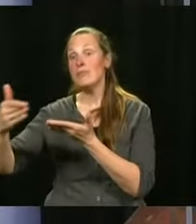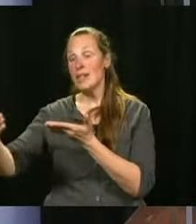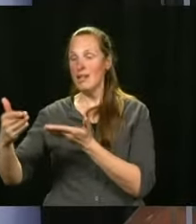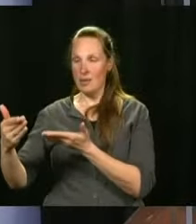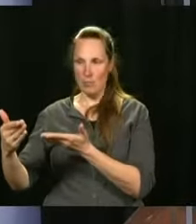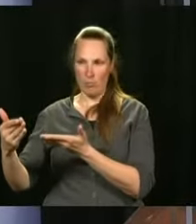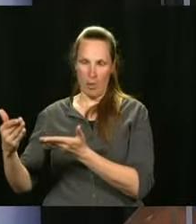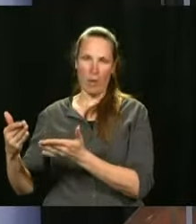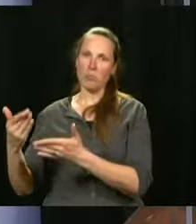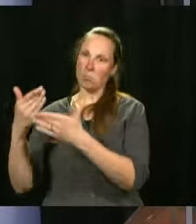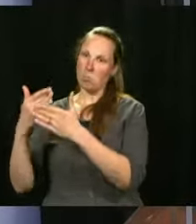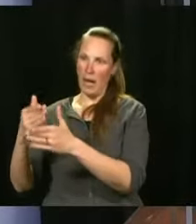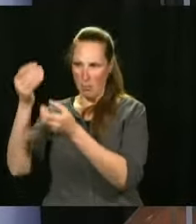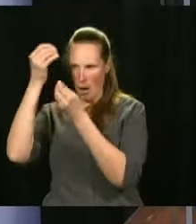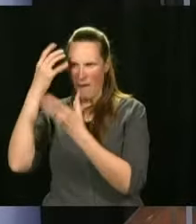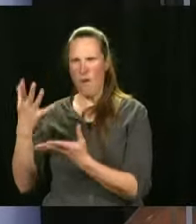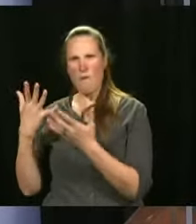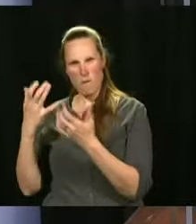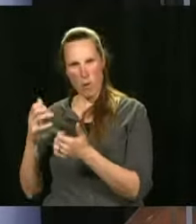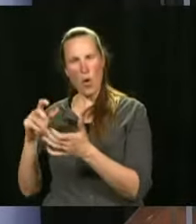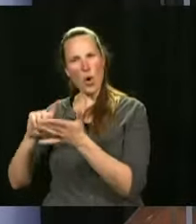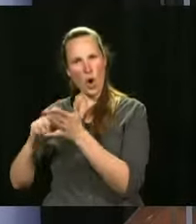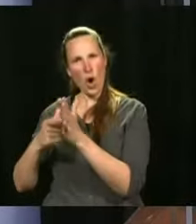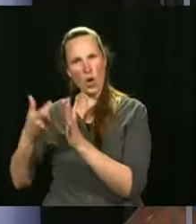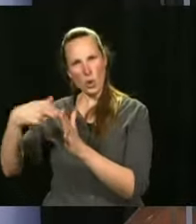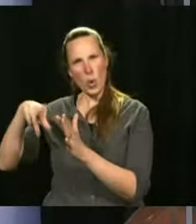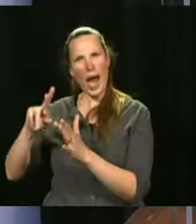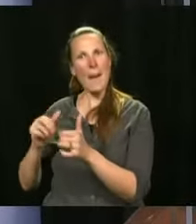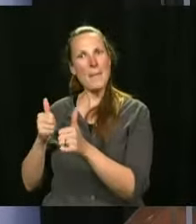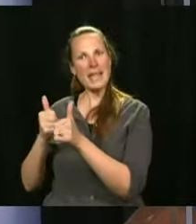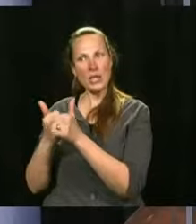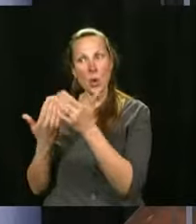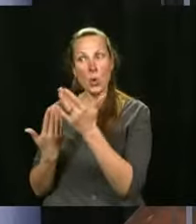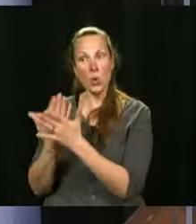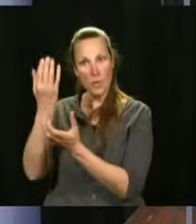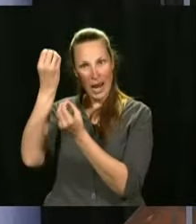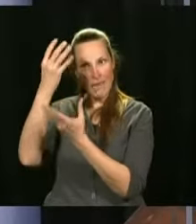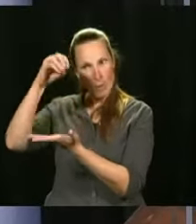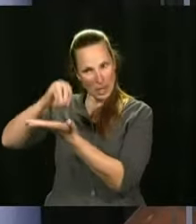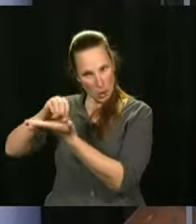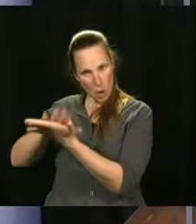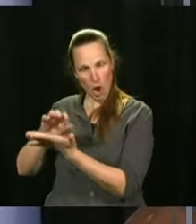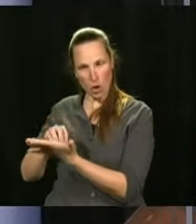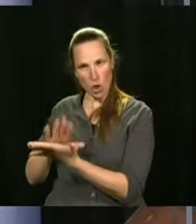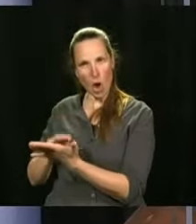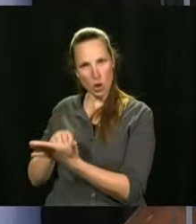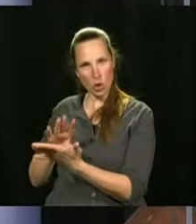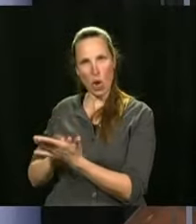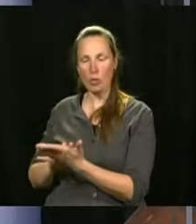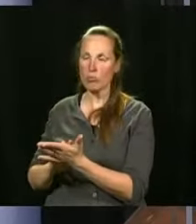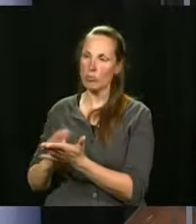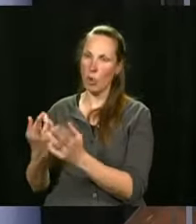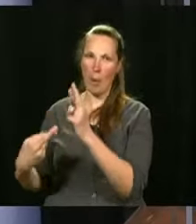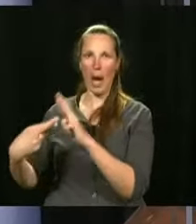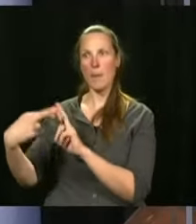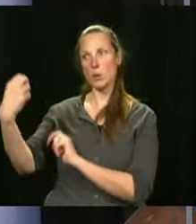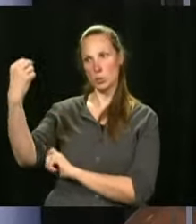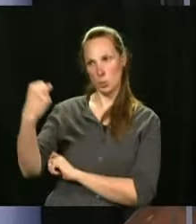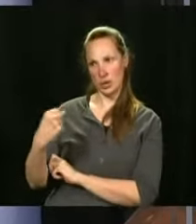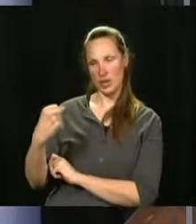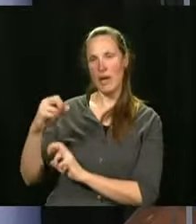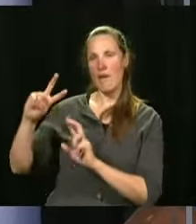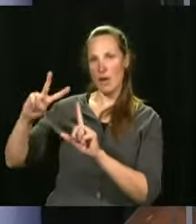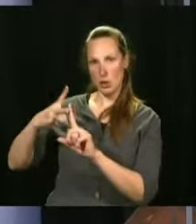you will be asked do you want to receive an update and you will say yes and then you'll get another email with the updated